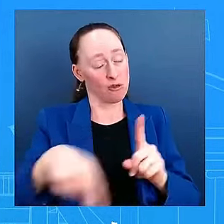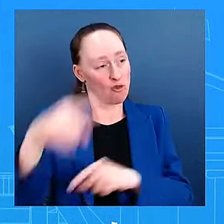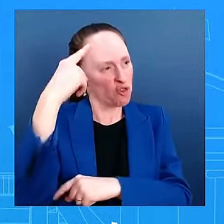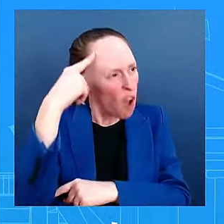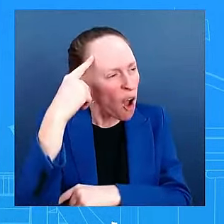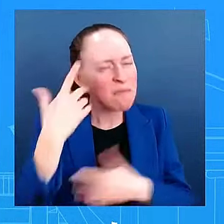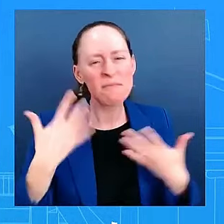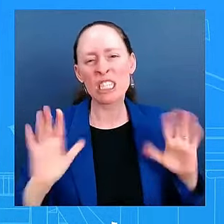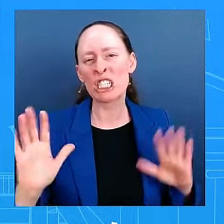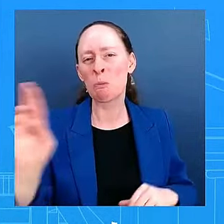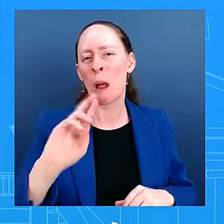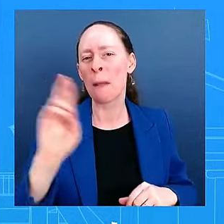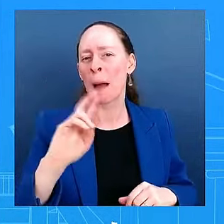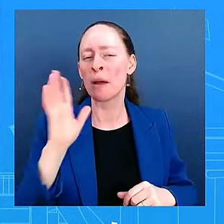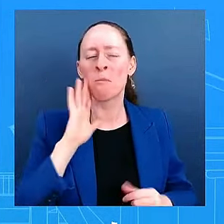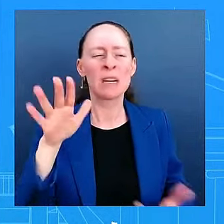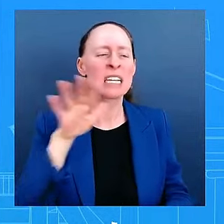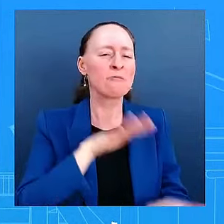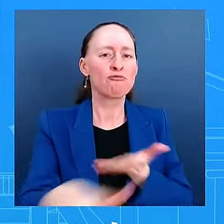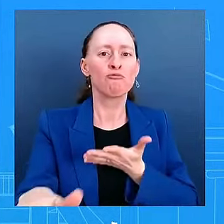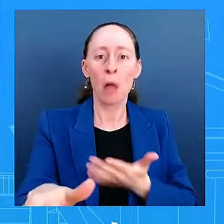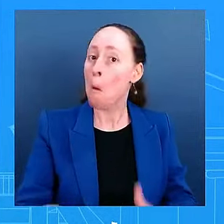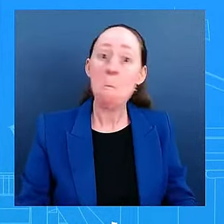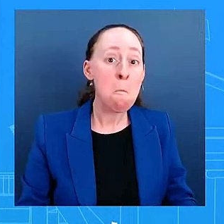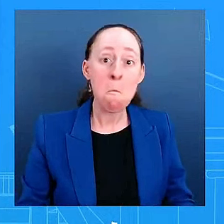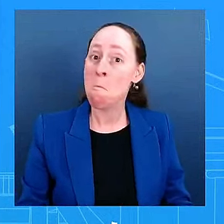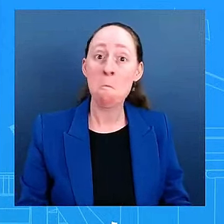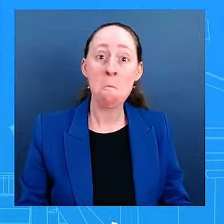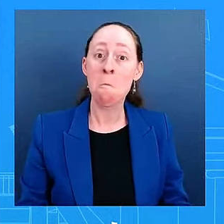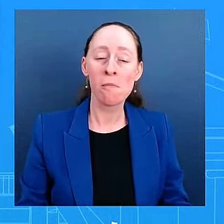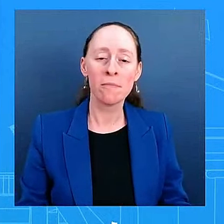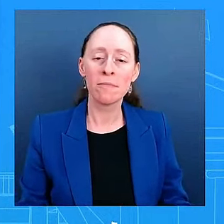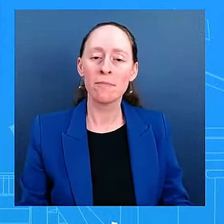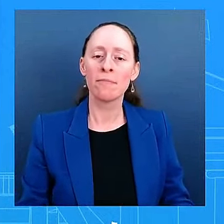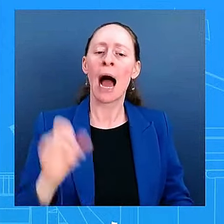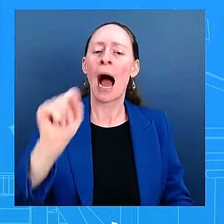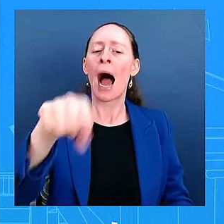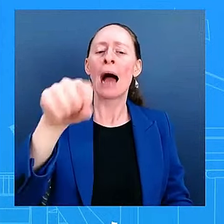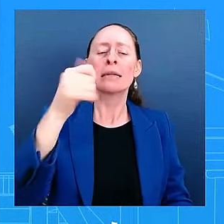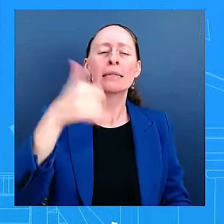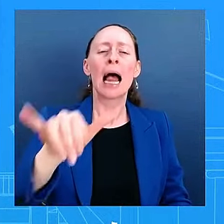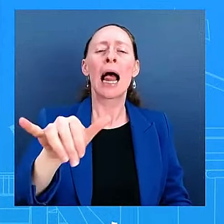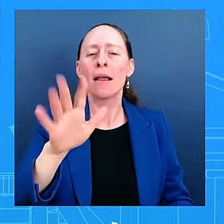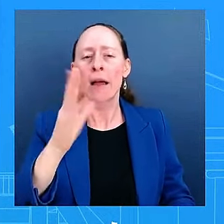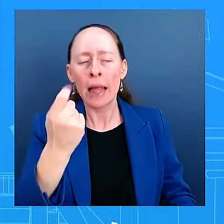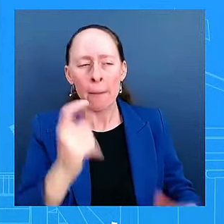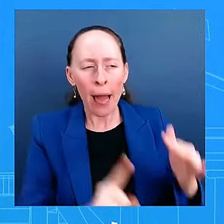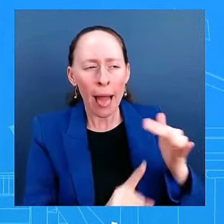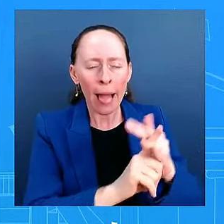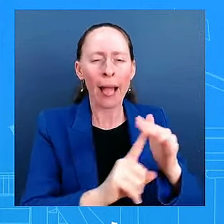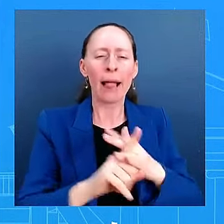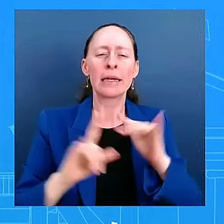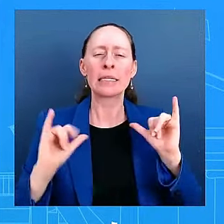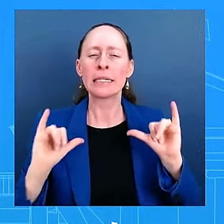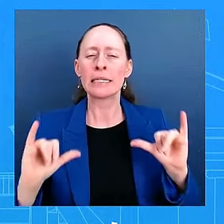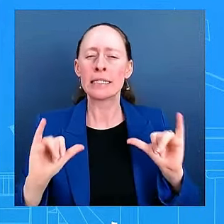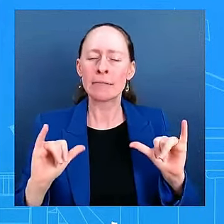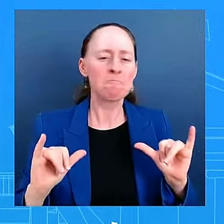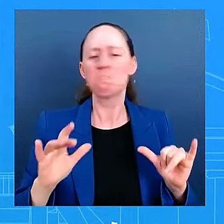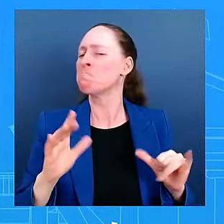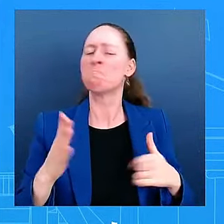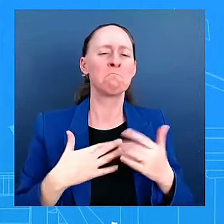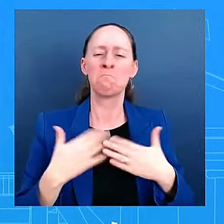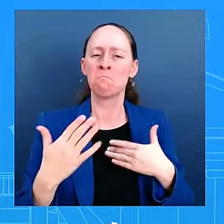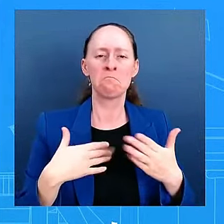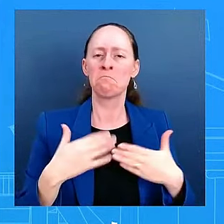historic markers there. And so the president believed that he needed to do, he's always going to put